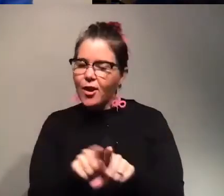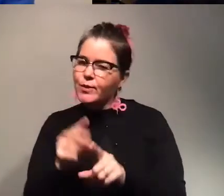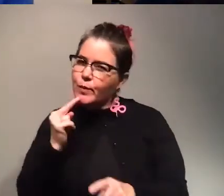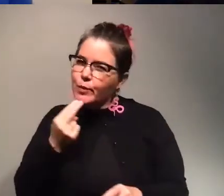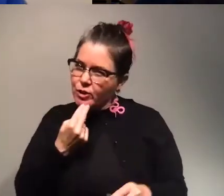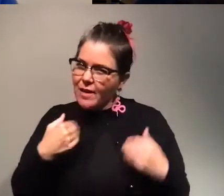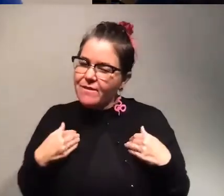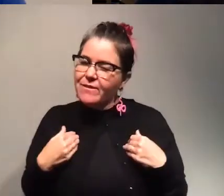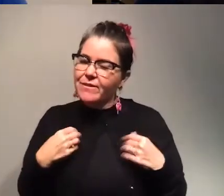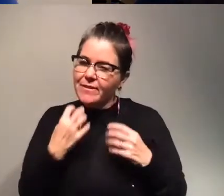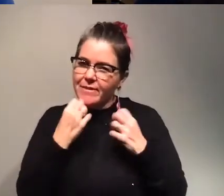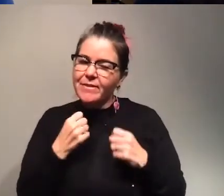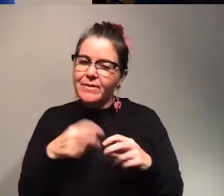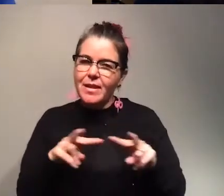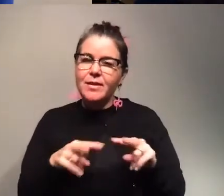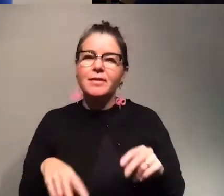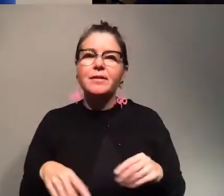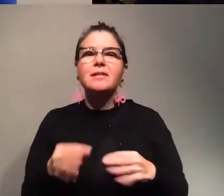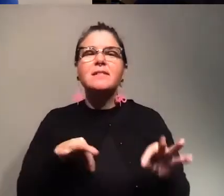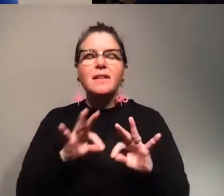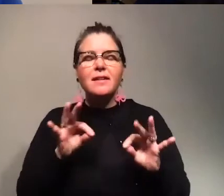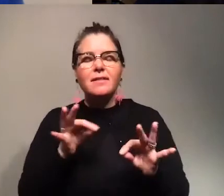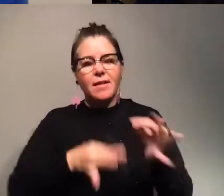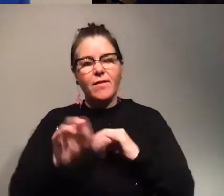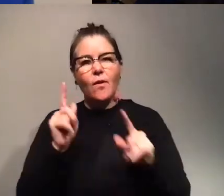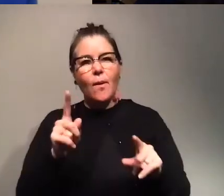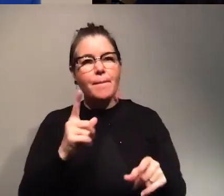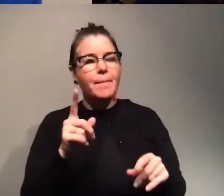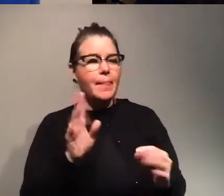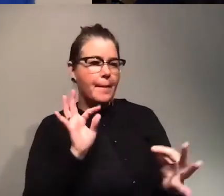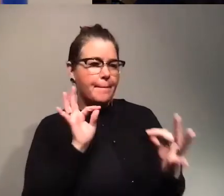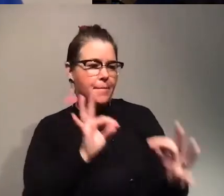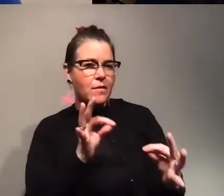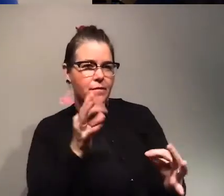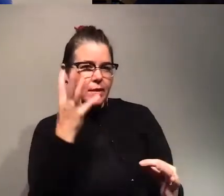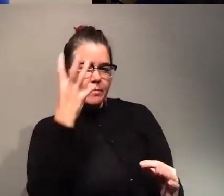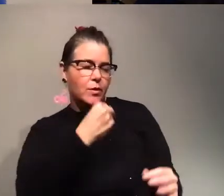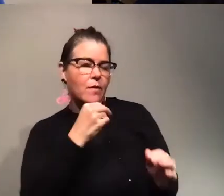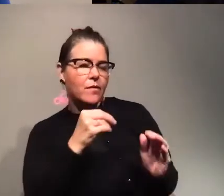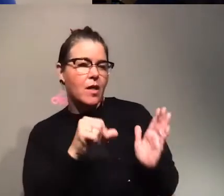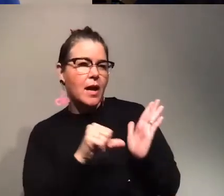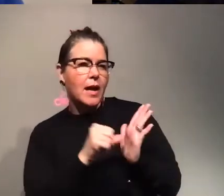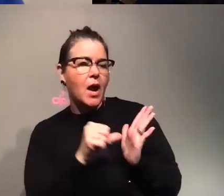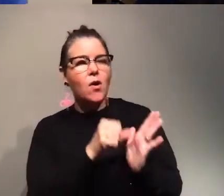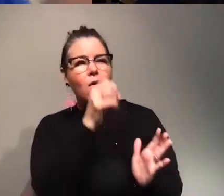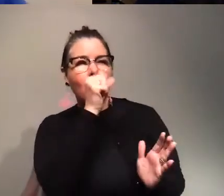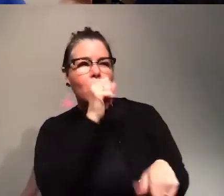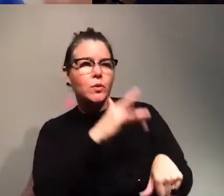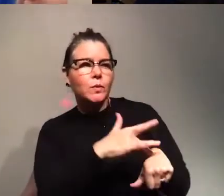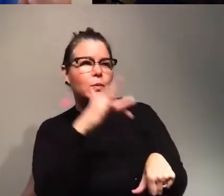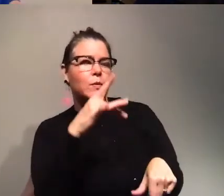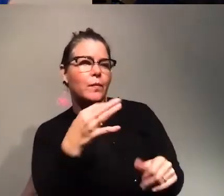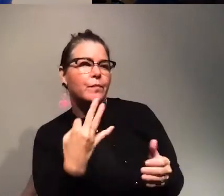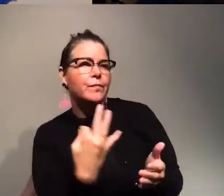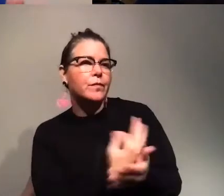know so instead of just go and instead of buying like a perfect carrot which is orange and like straight